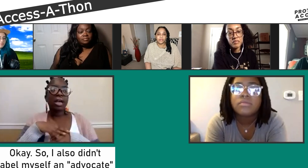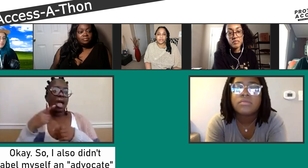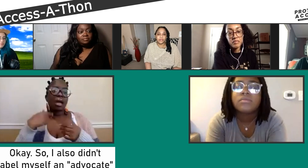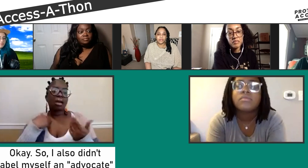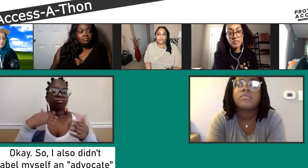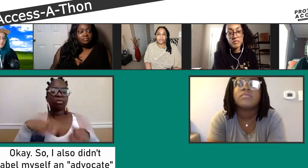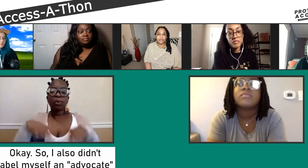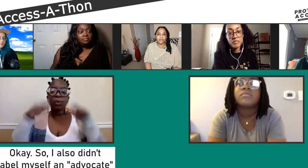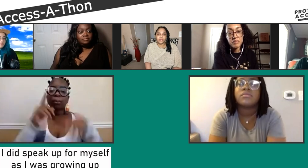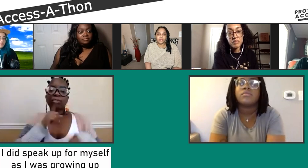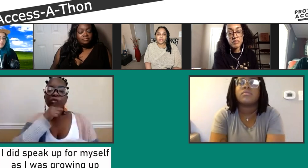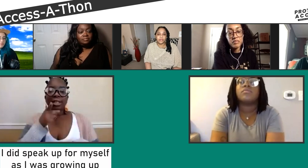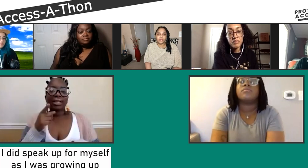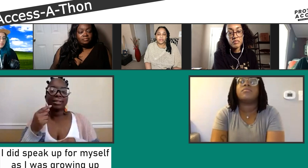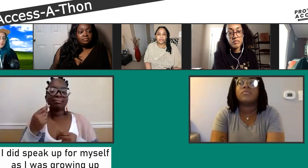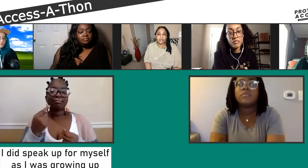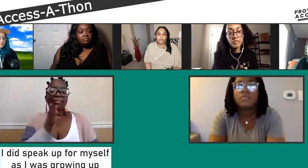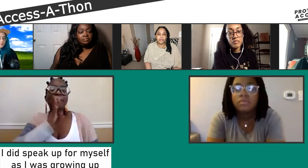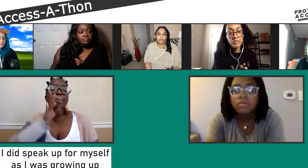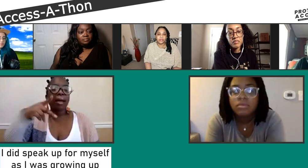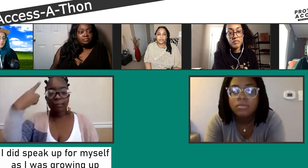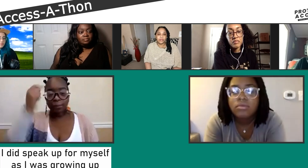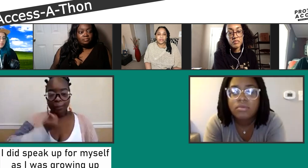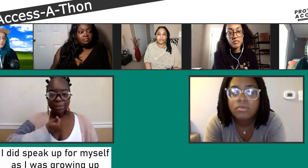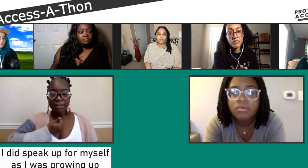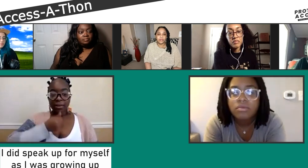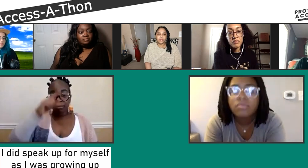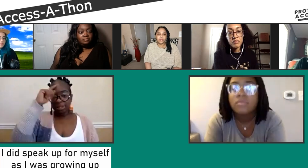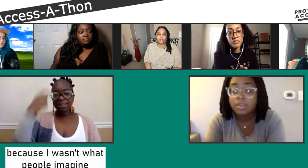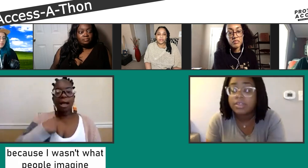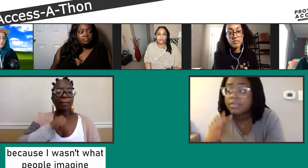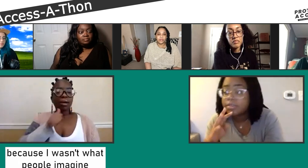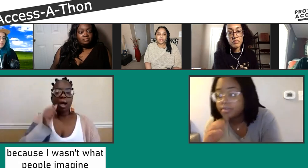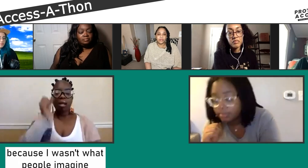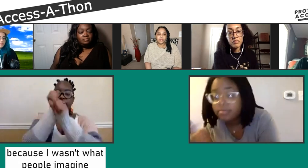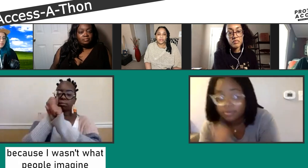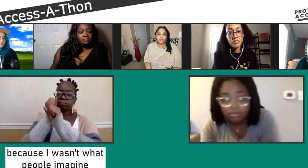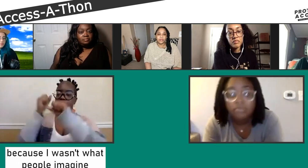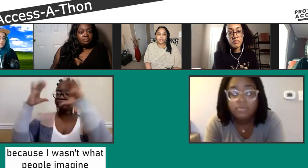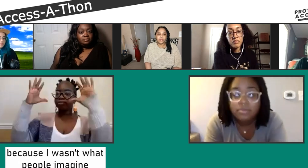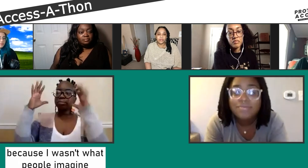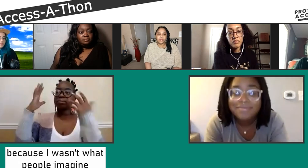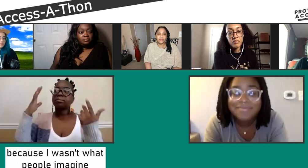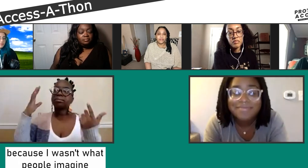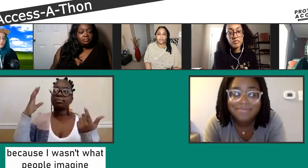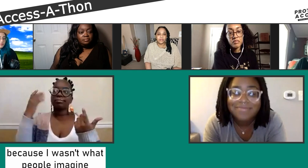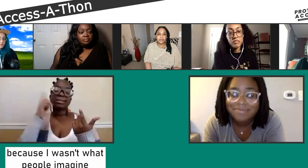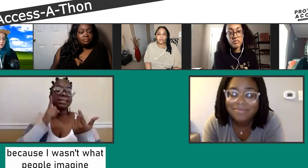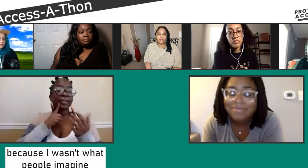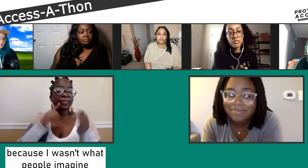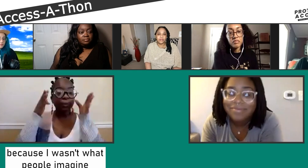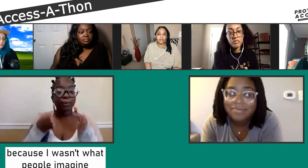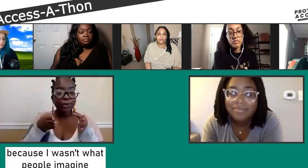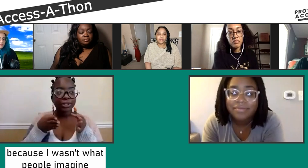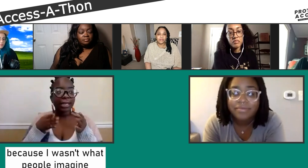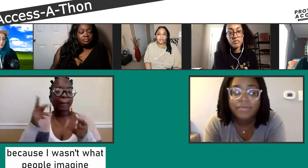I did go to college. I grew up really speaking up for myself, you know, very outgoing.